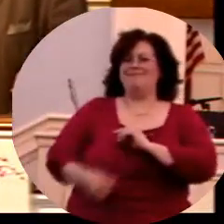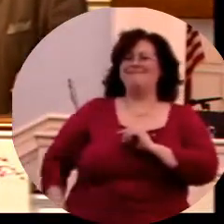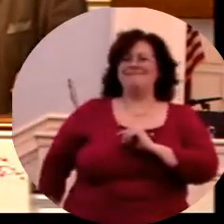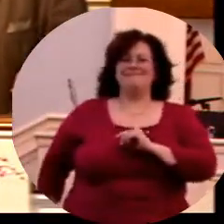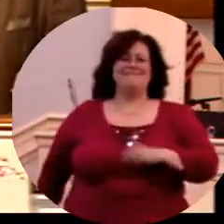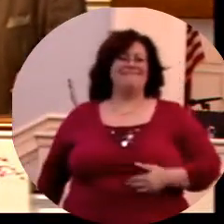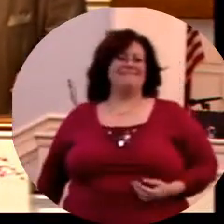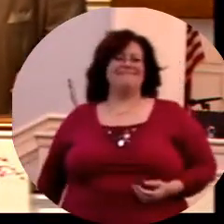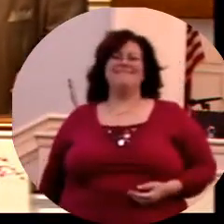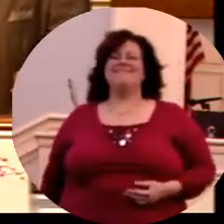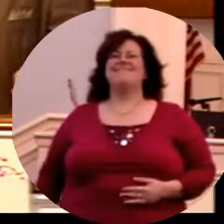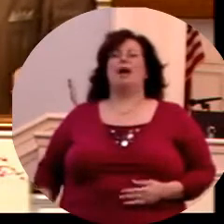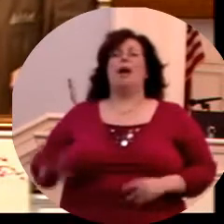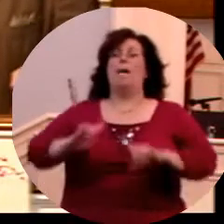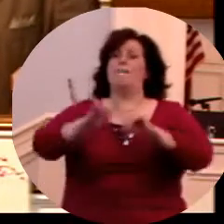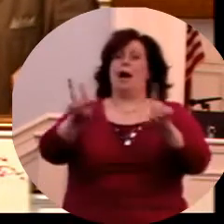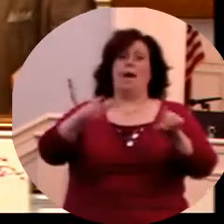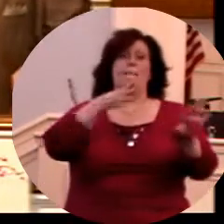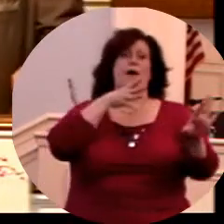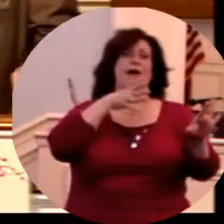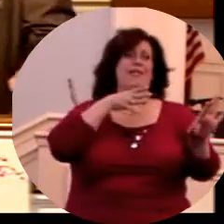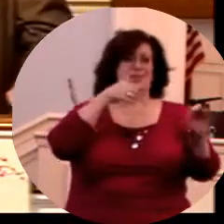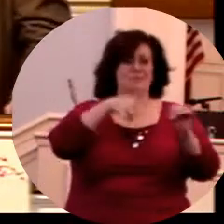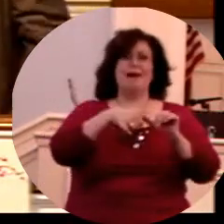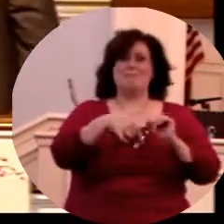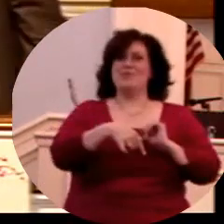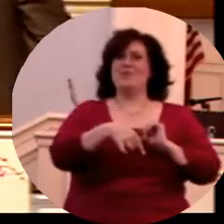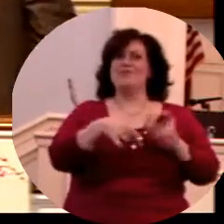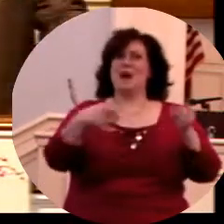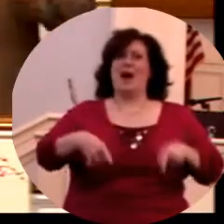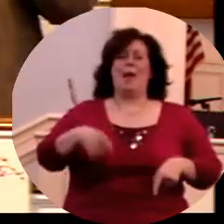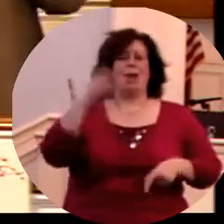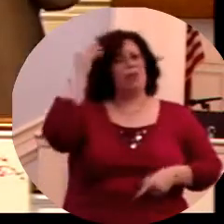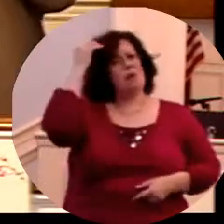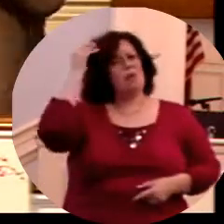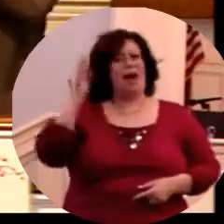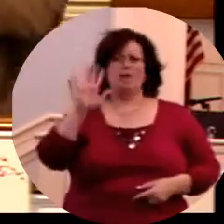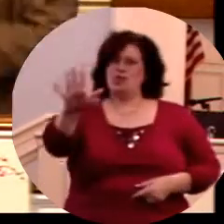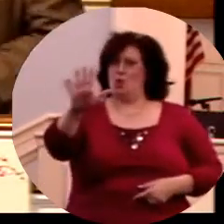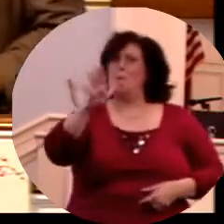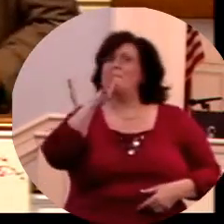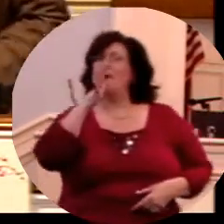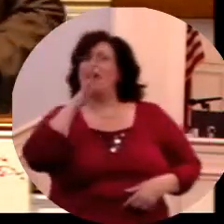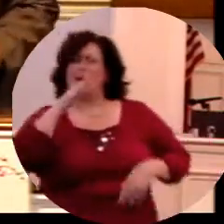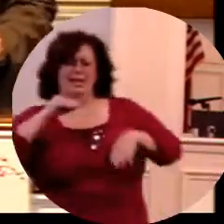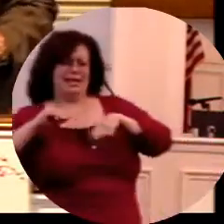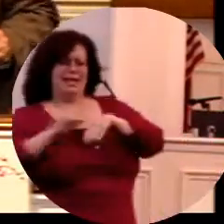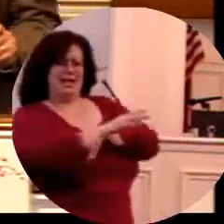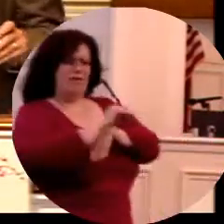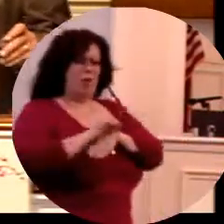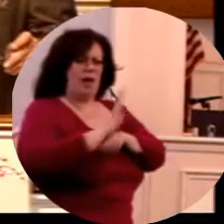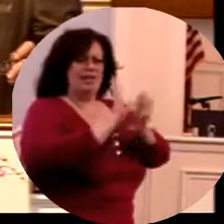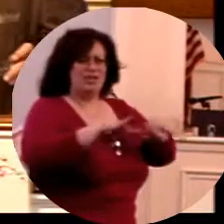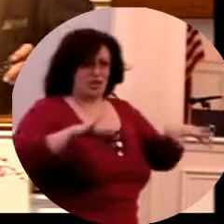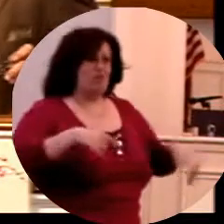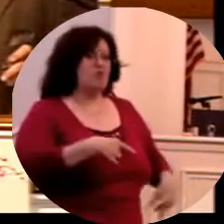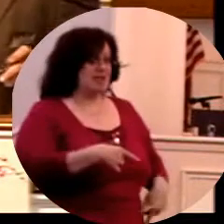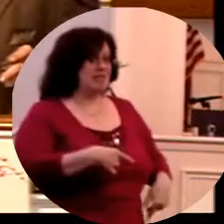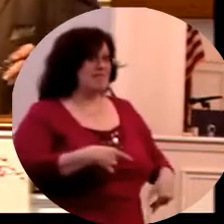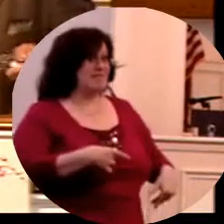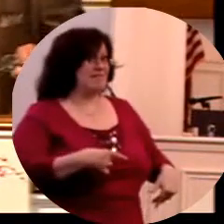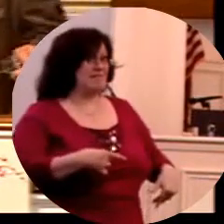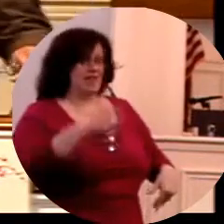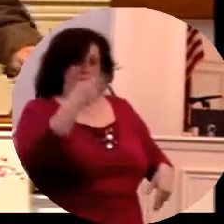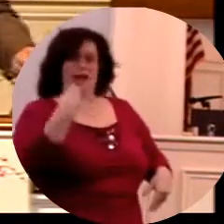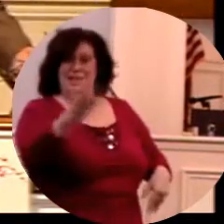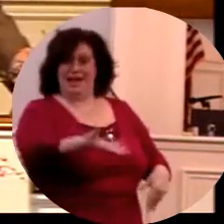Praise God. You mothers, you better remember this message today, Mom. You better think about it, Ma'am. God gives you